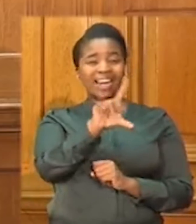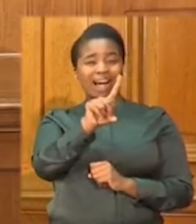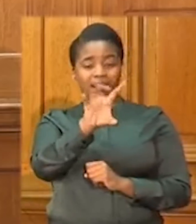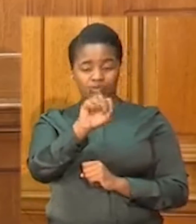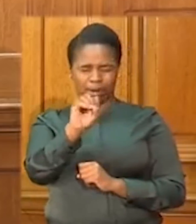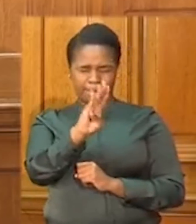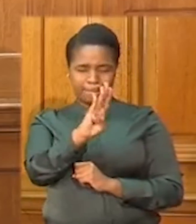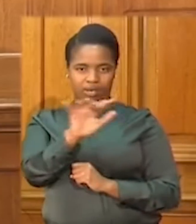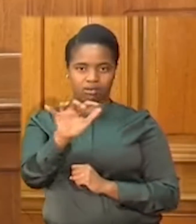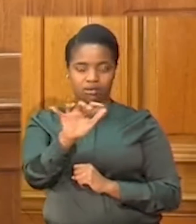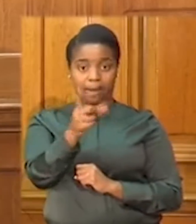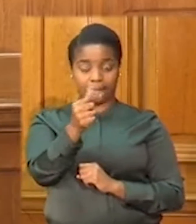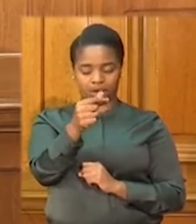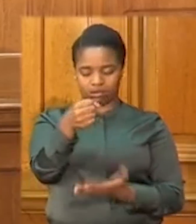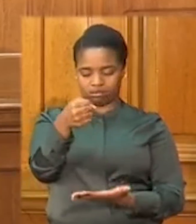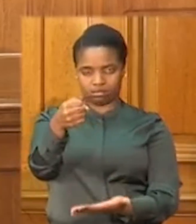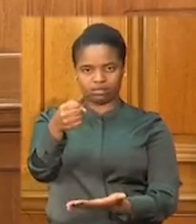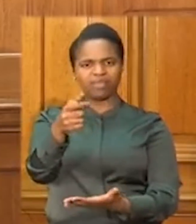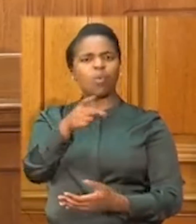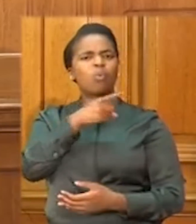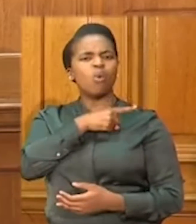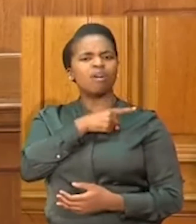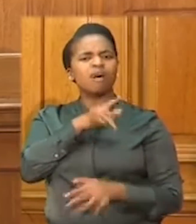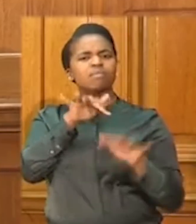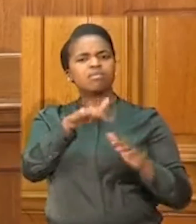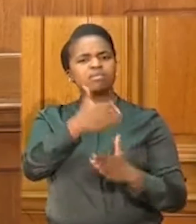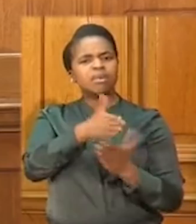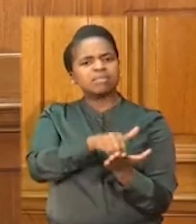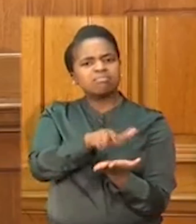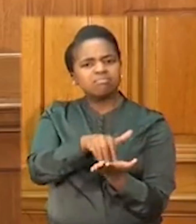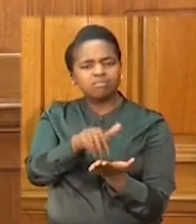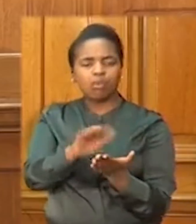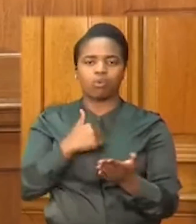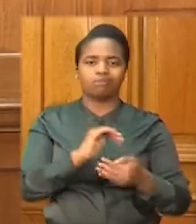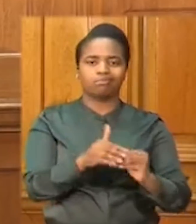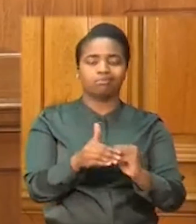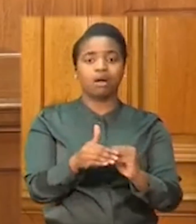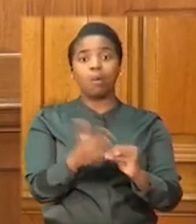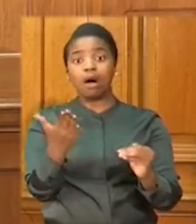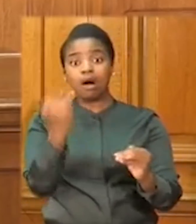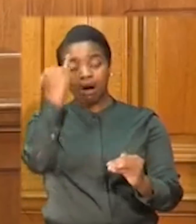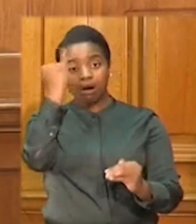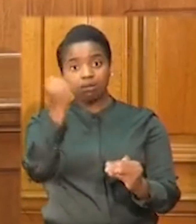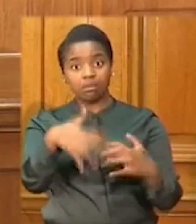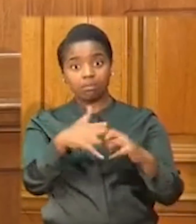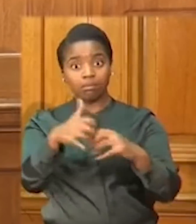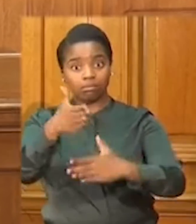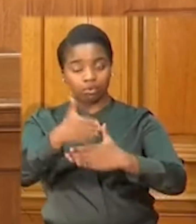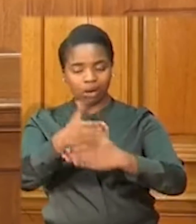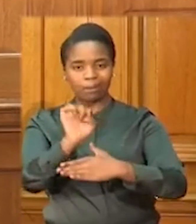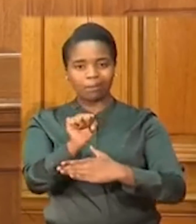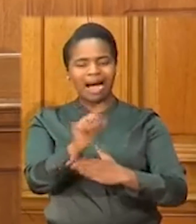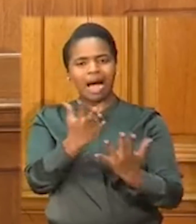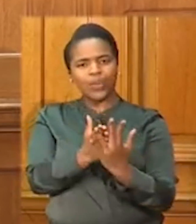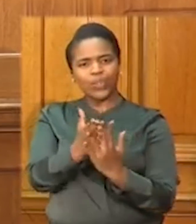set aside for protection of jobs and also to create jobs. Since the